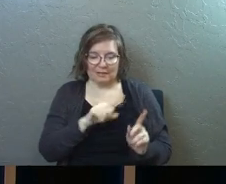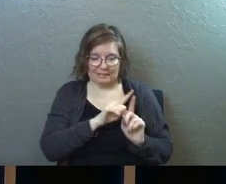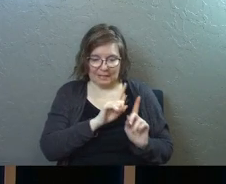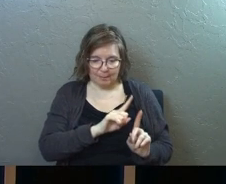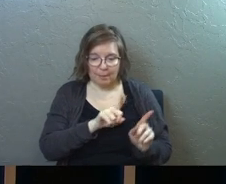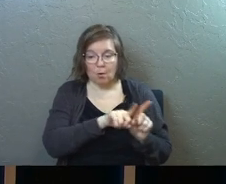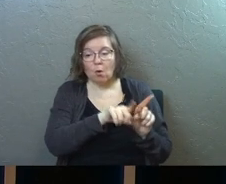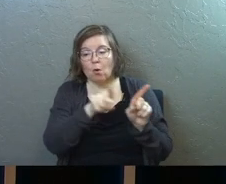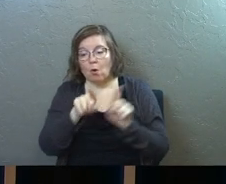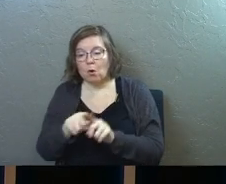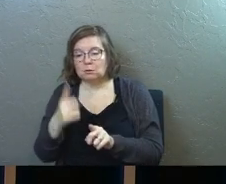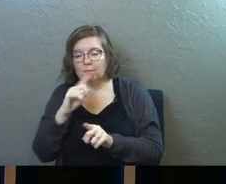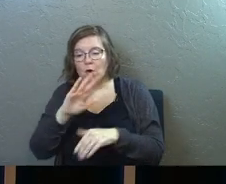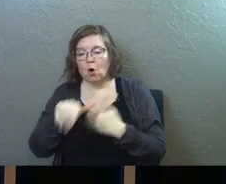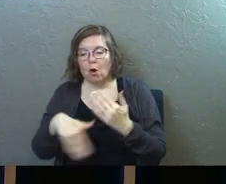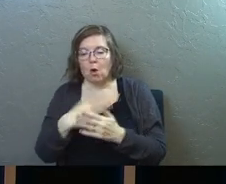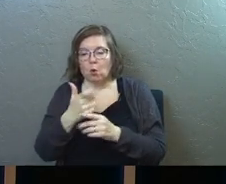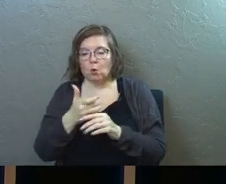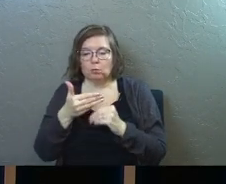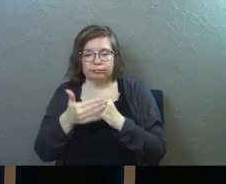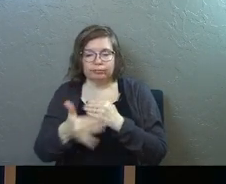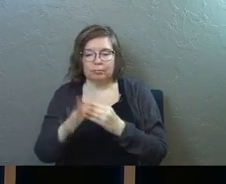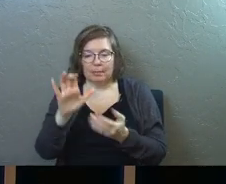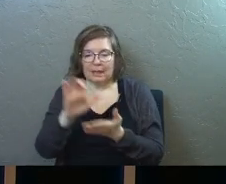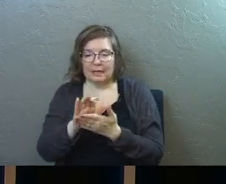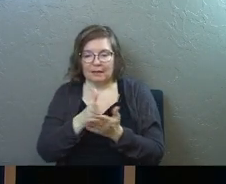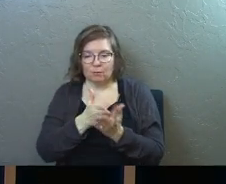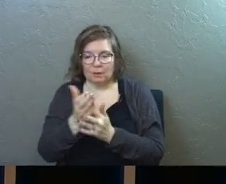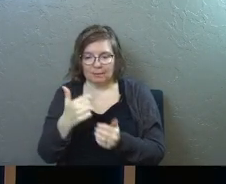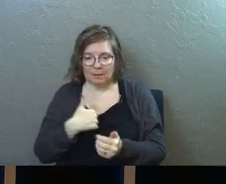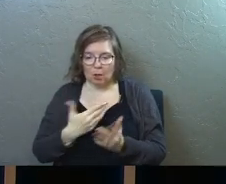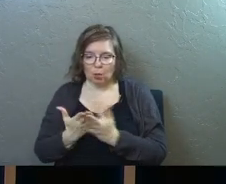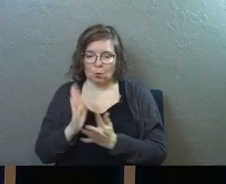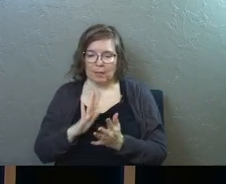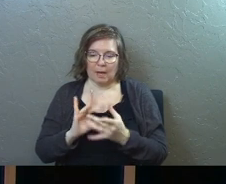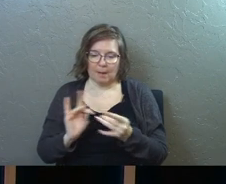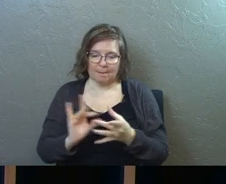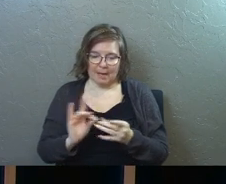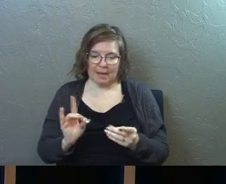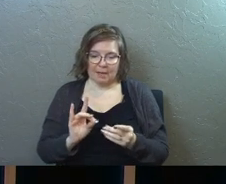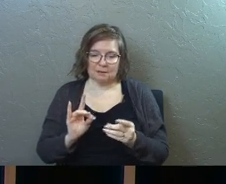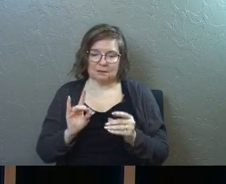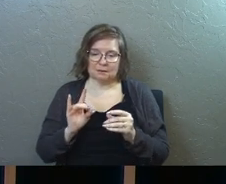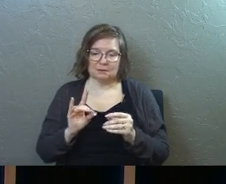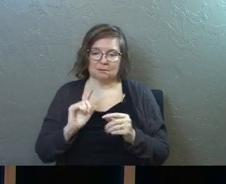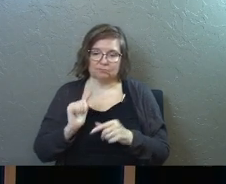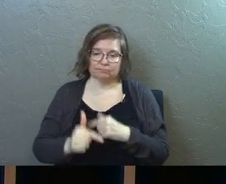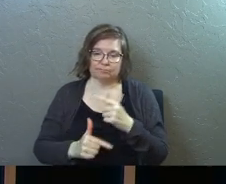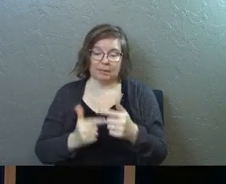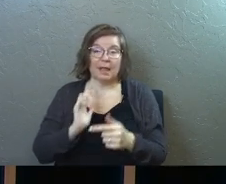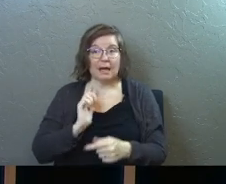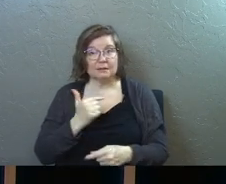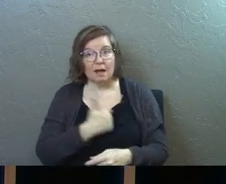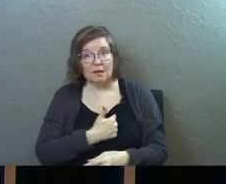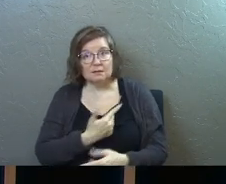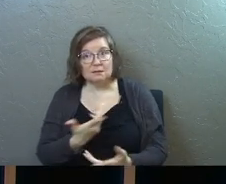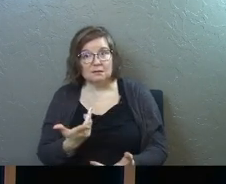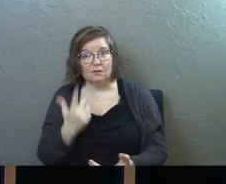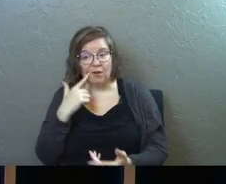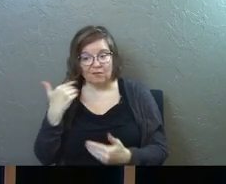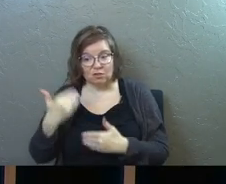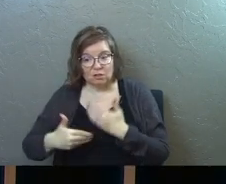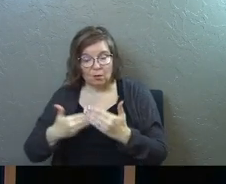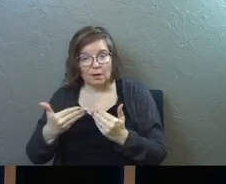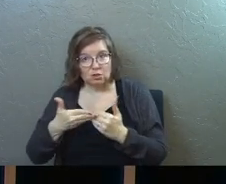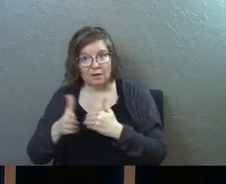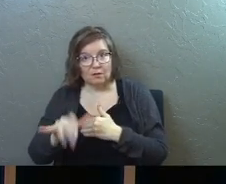these disciples but also for all who will ever believe in me through their message that's us for every generation that came after them.